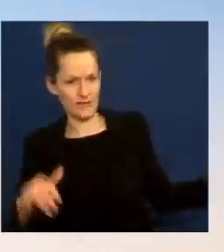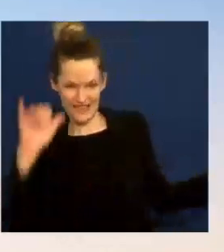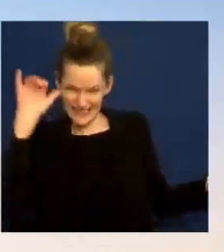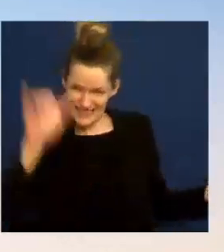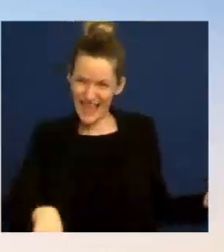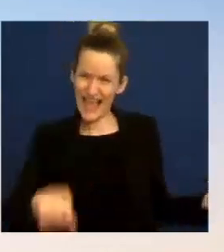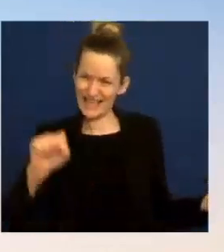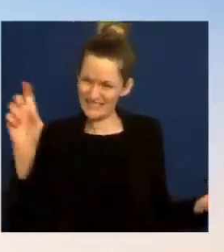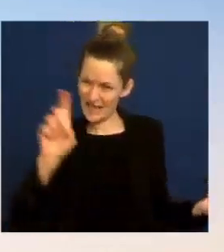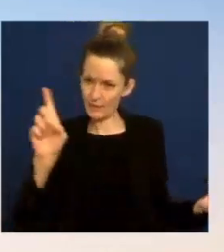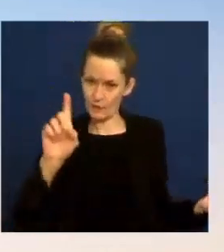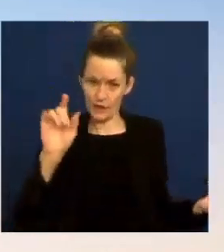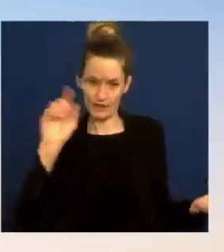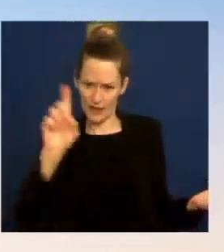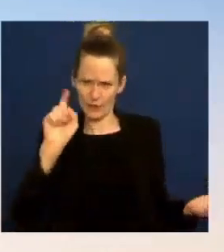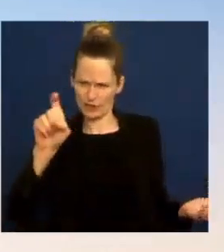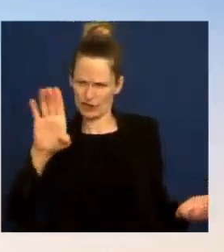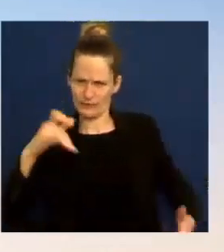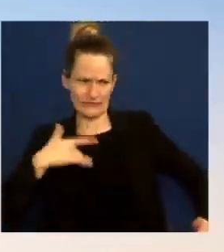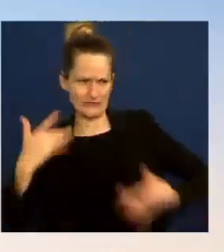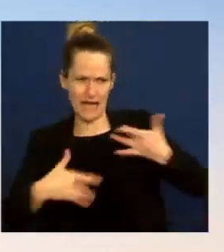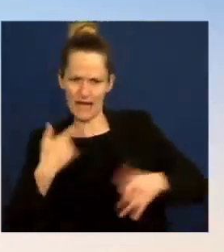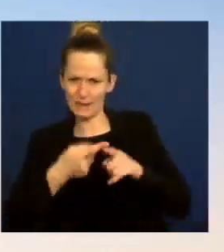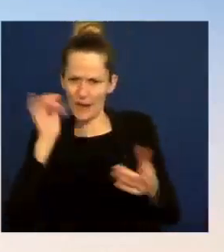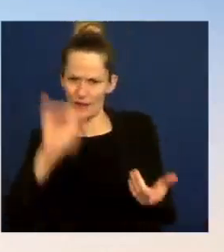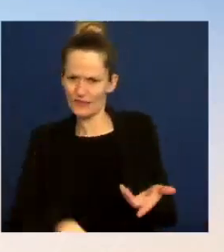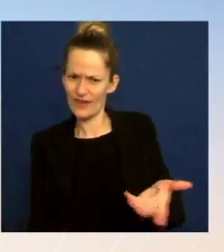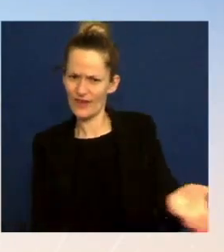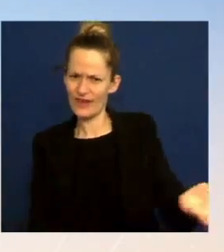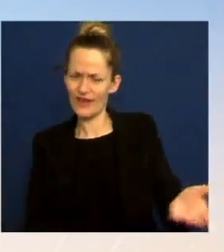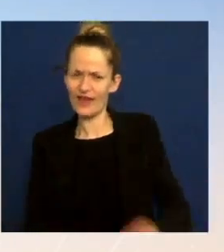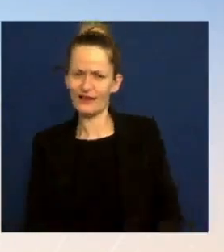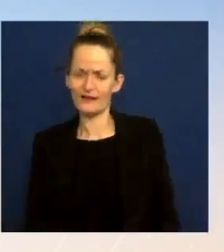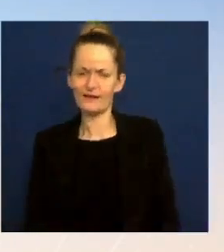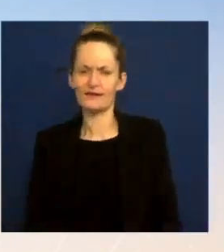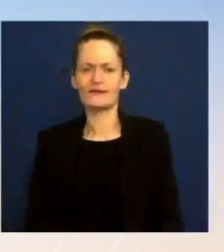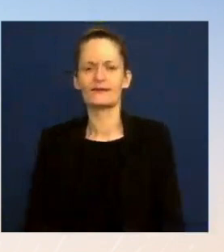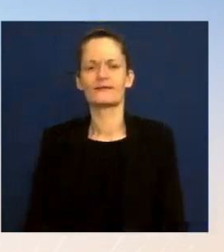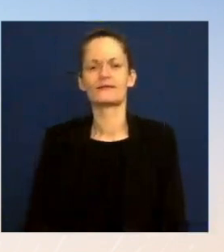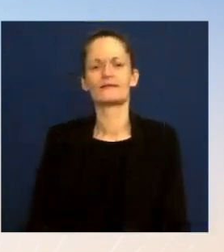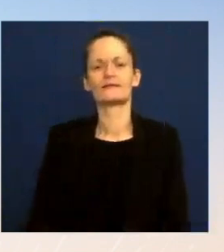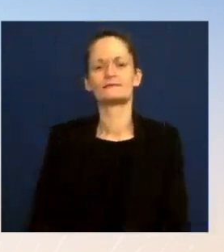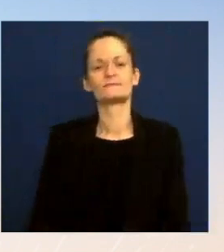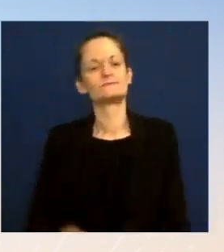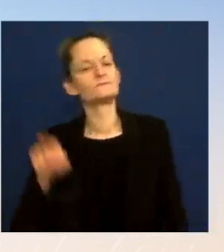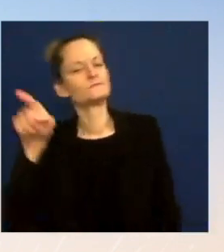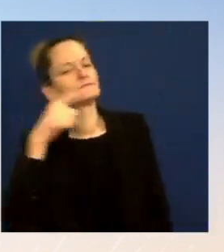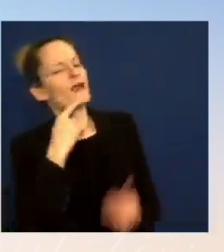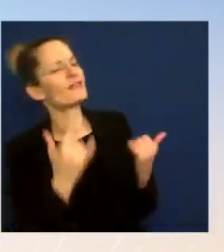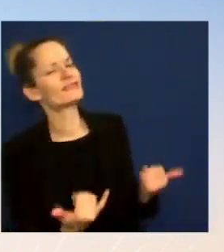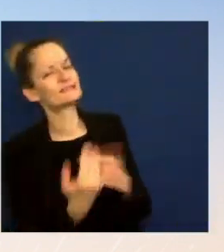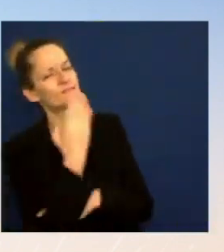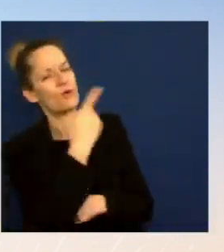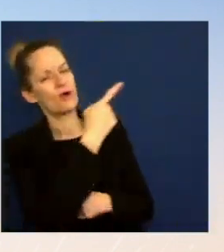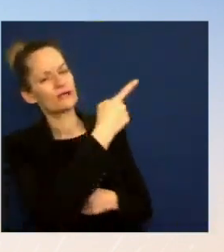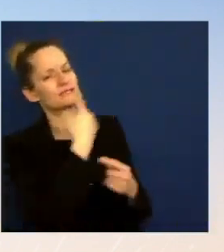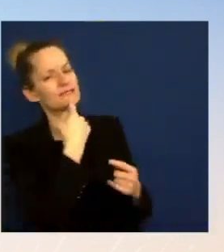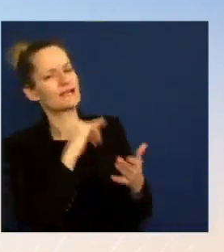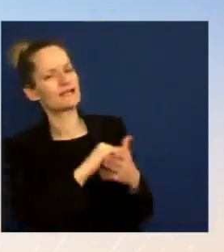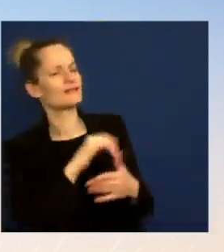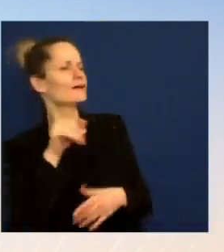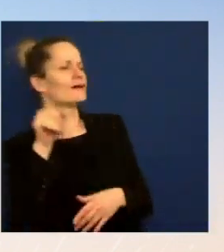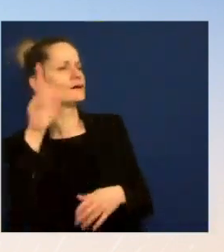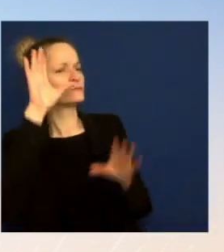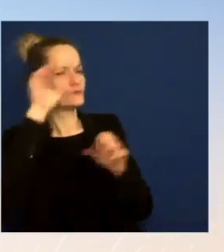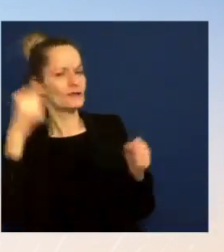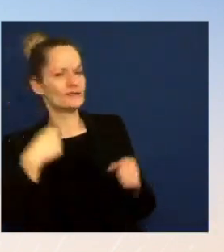The Press you said this morning that the President had a little extra pep in his step after that meeting. Were you up very early this morning?